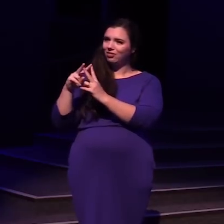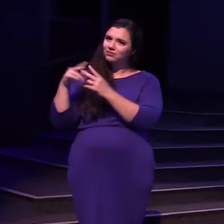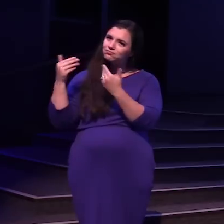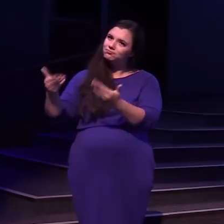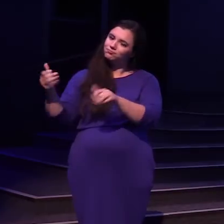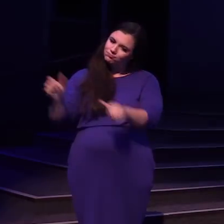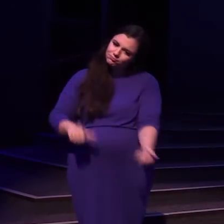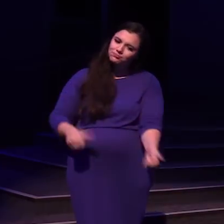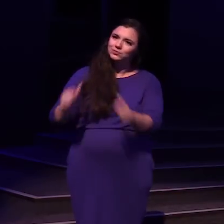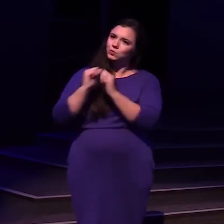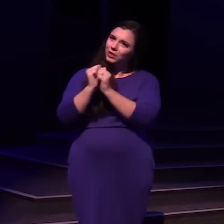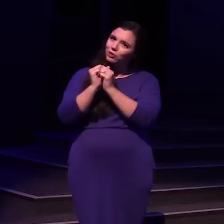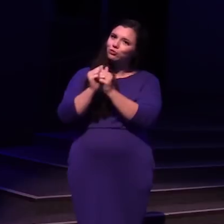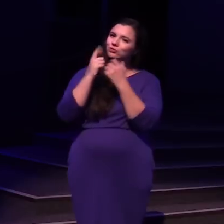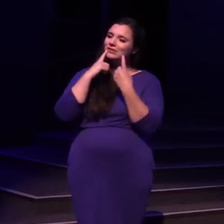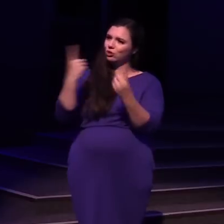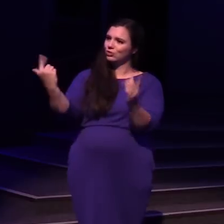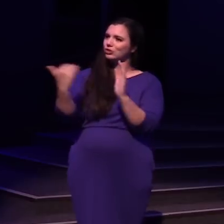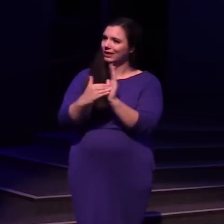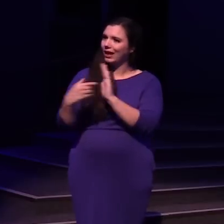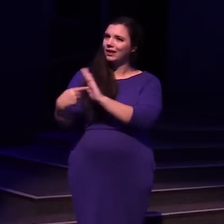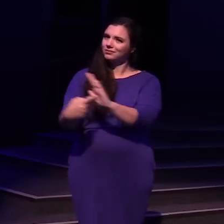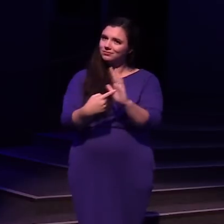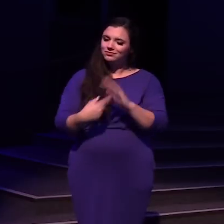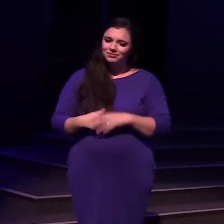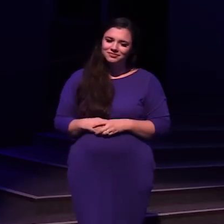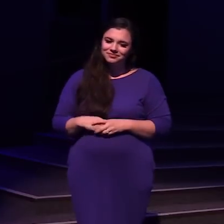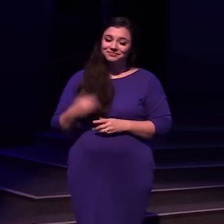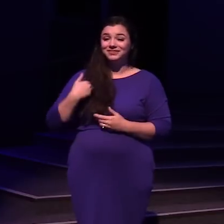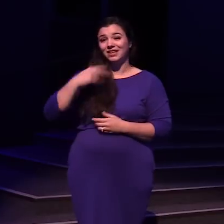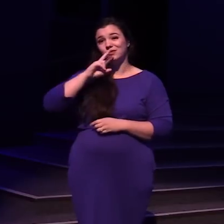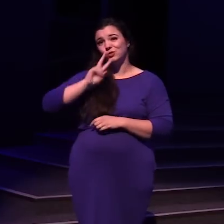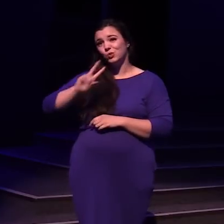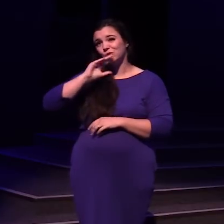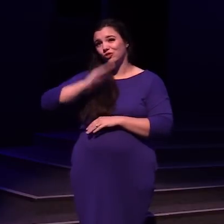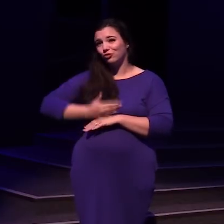that declaration together again I have a two-year-old daughter